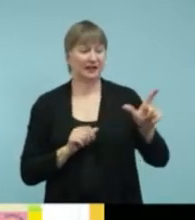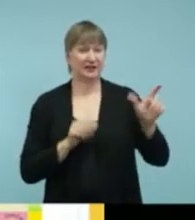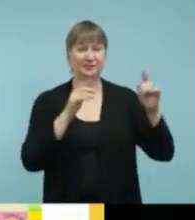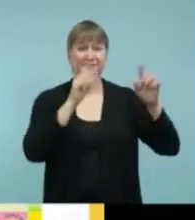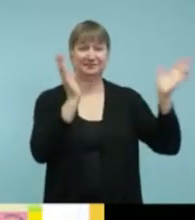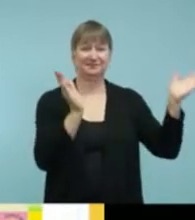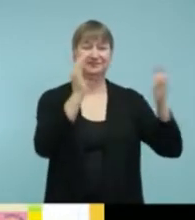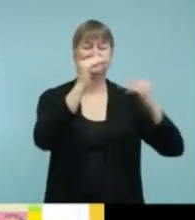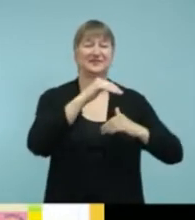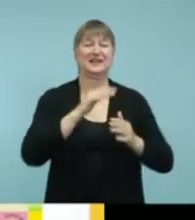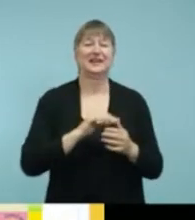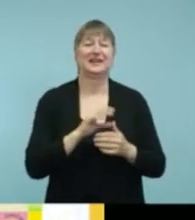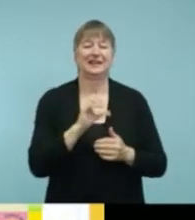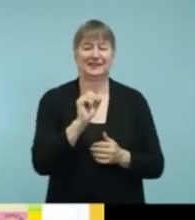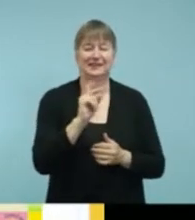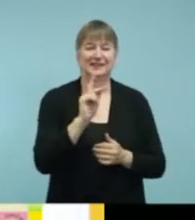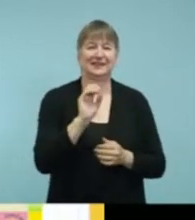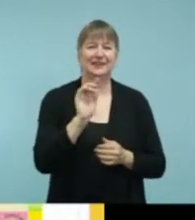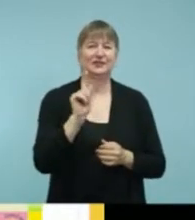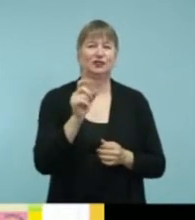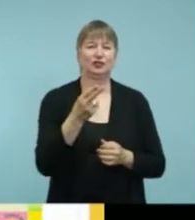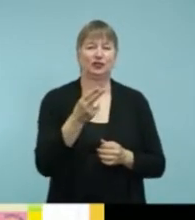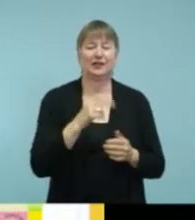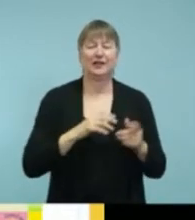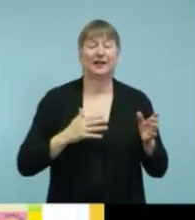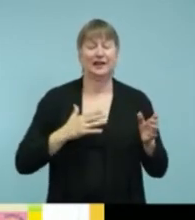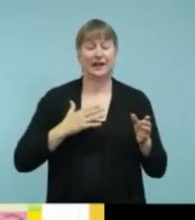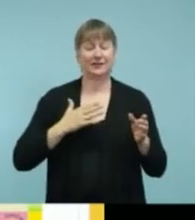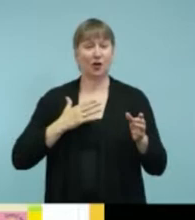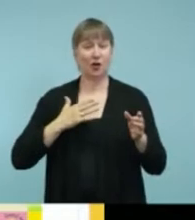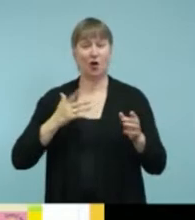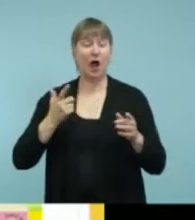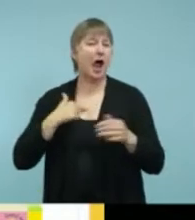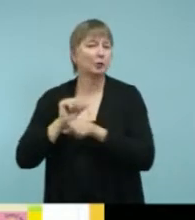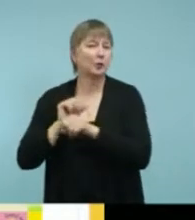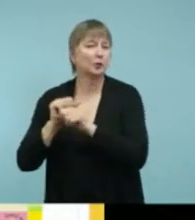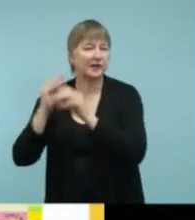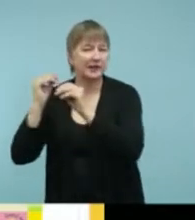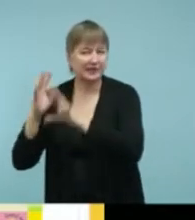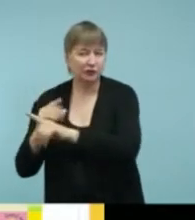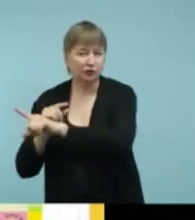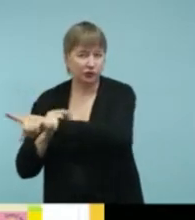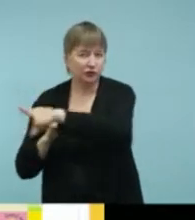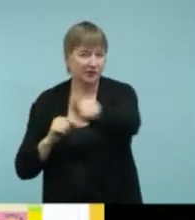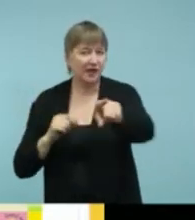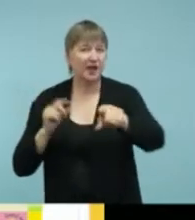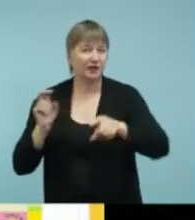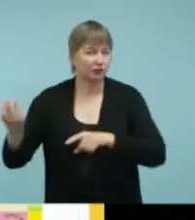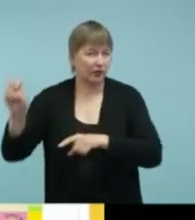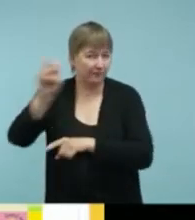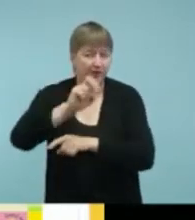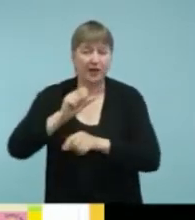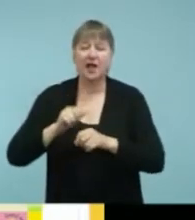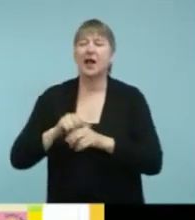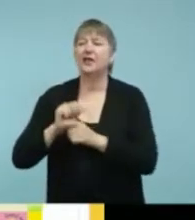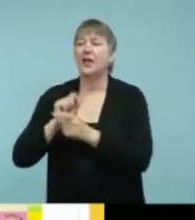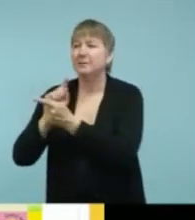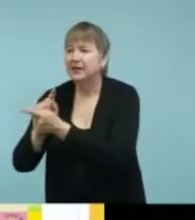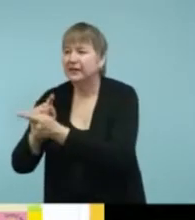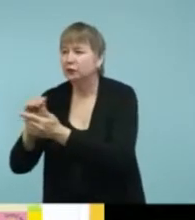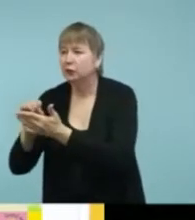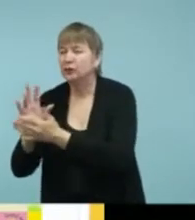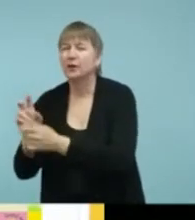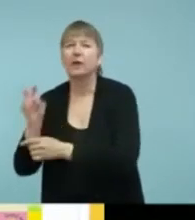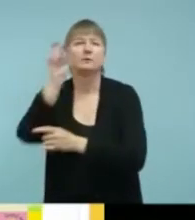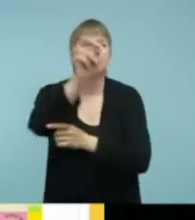so my itinerant teachers, you know, every year at the beginning of the year, they go from classroom to classroom with the student and they talk about,